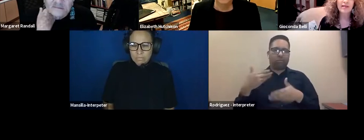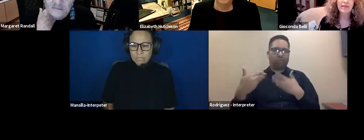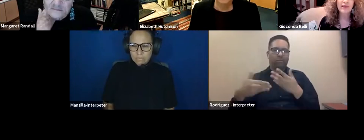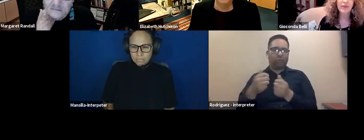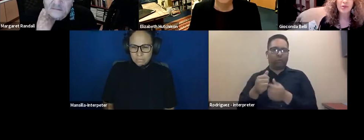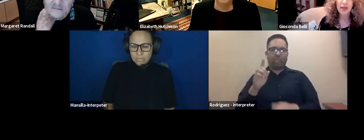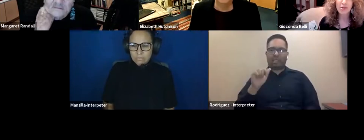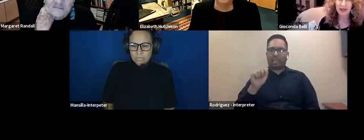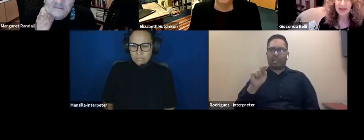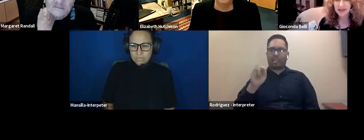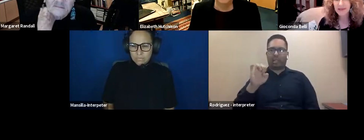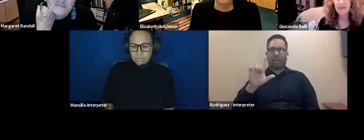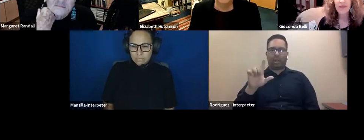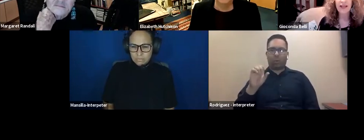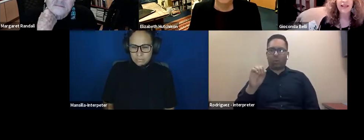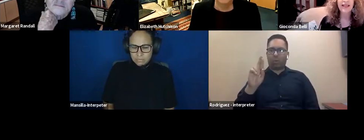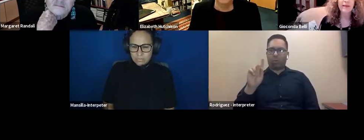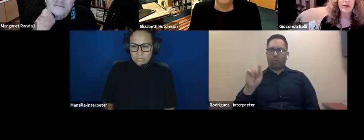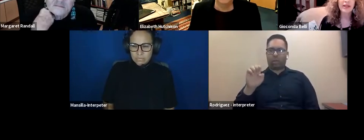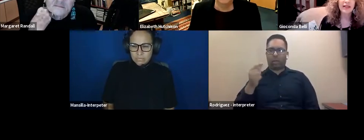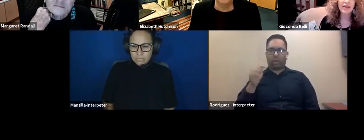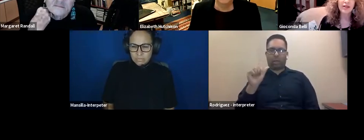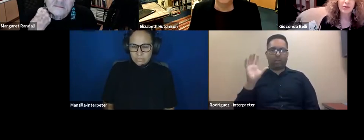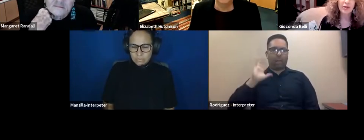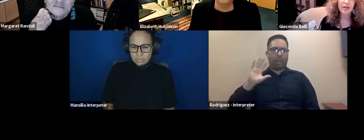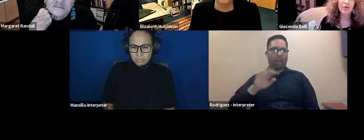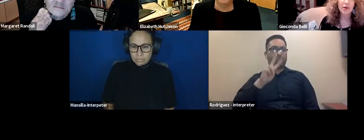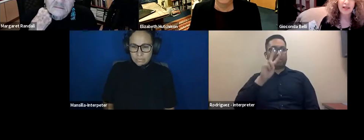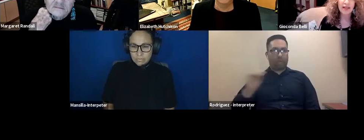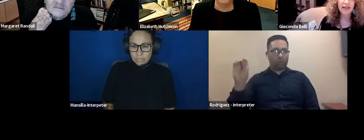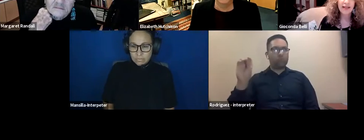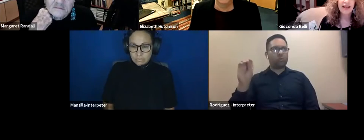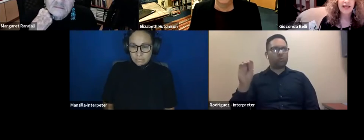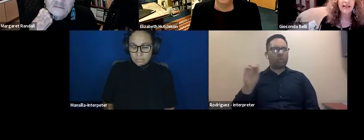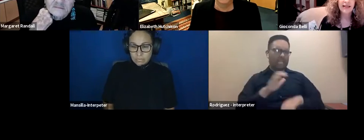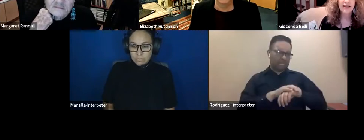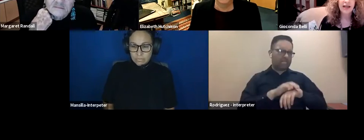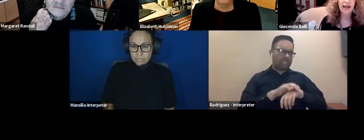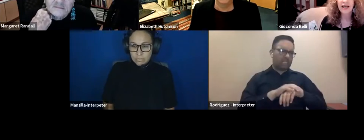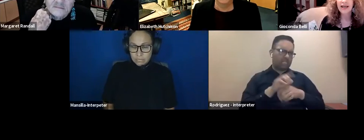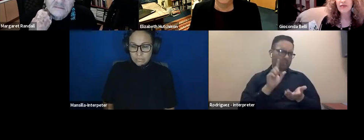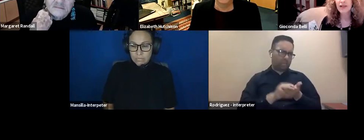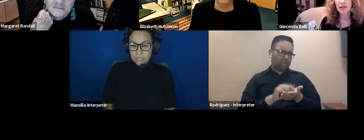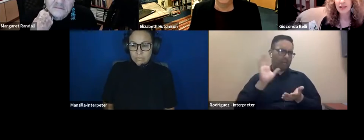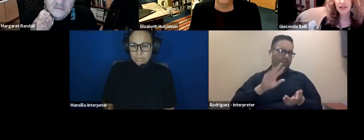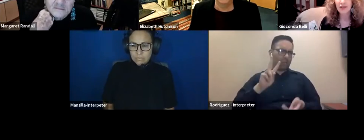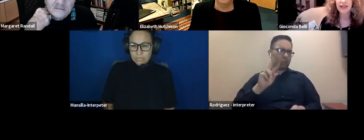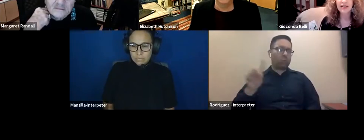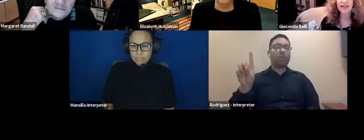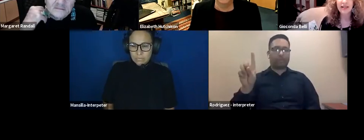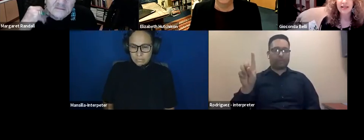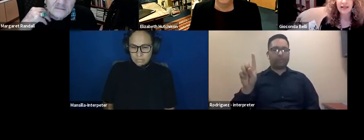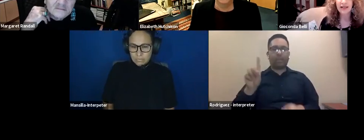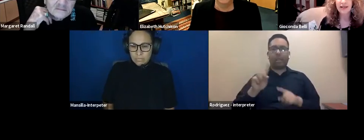2000 and 2000, it came out in English in 2001. And I, had left the, the